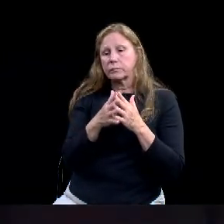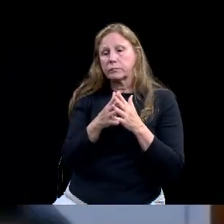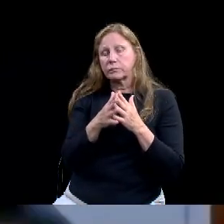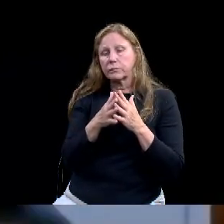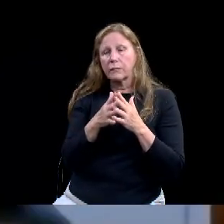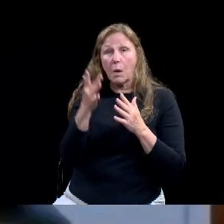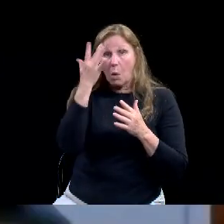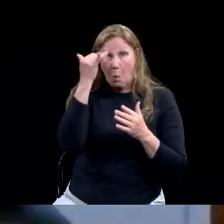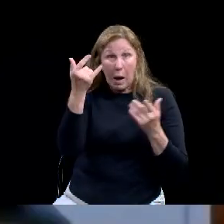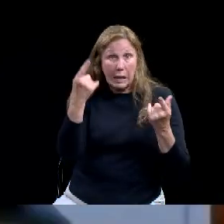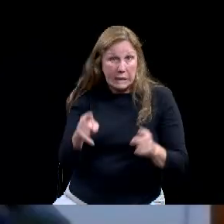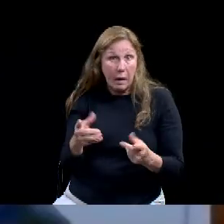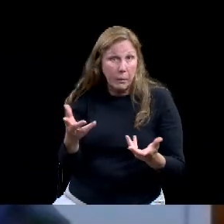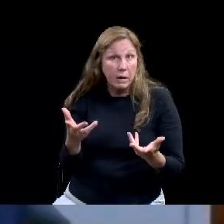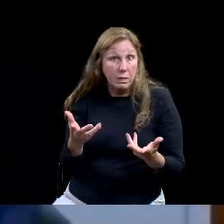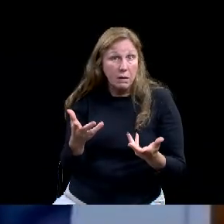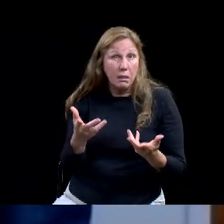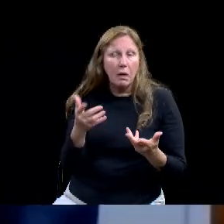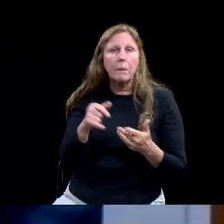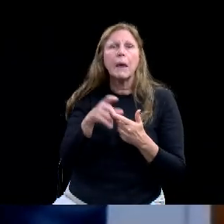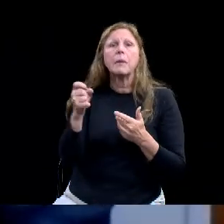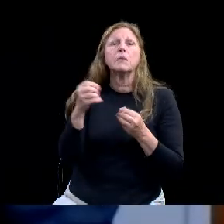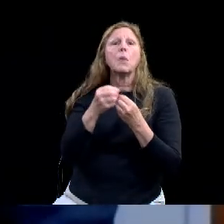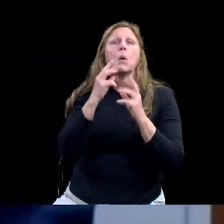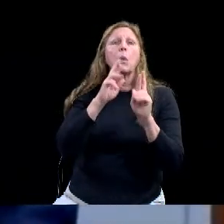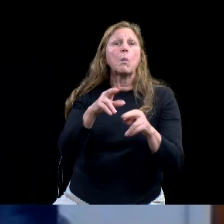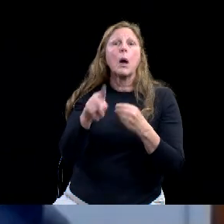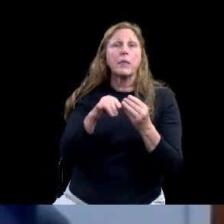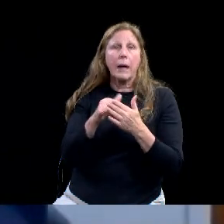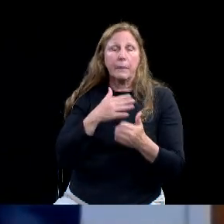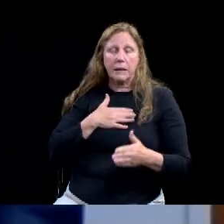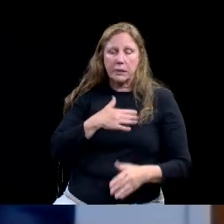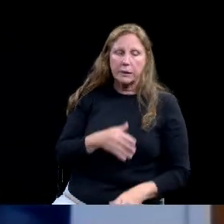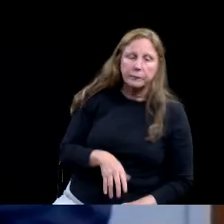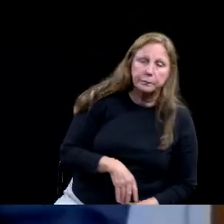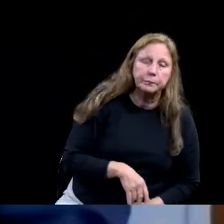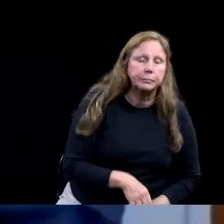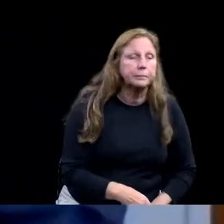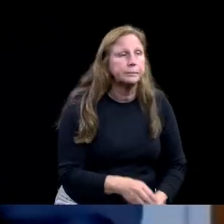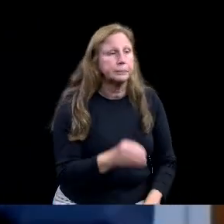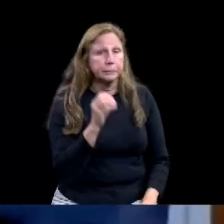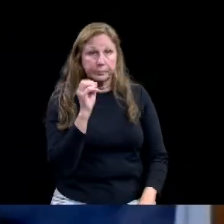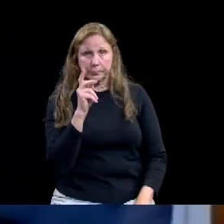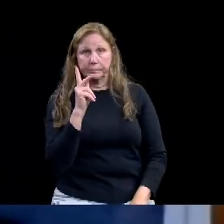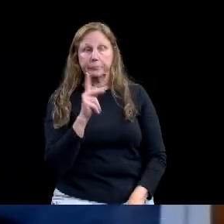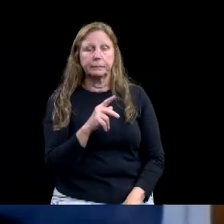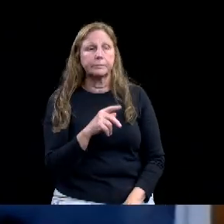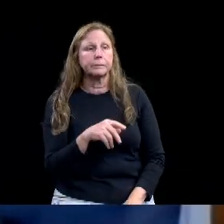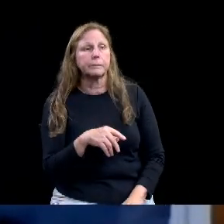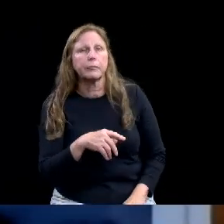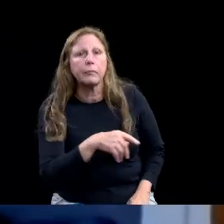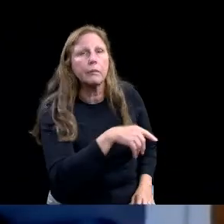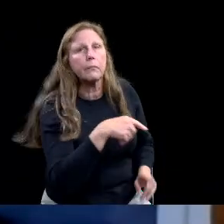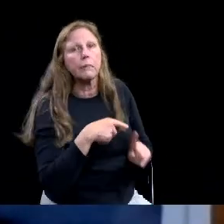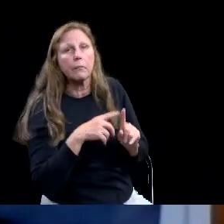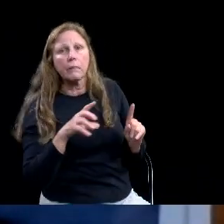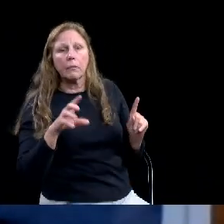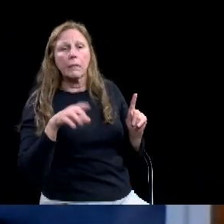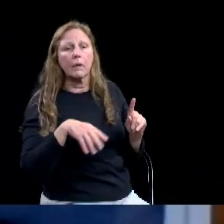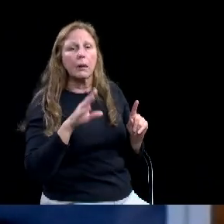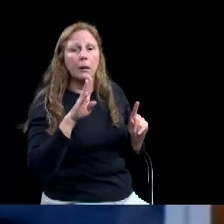I'd echo that, uh, what Mayor Pro Tem said in terms of, uh, the kind of the other side of Kendrick, past Loop 340,